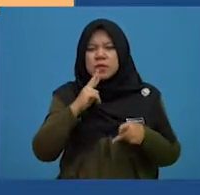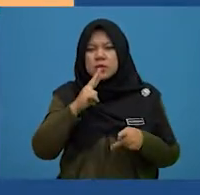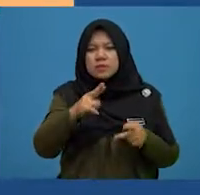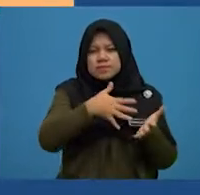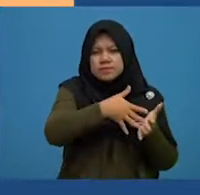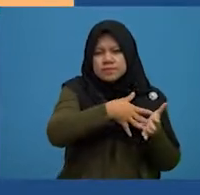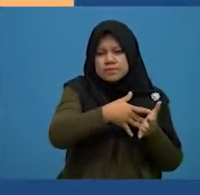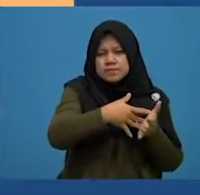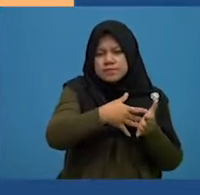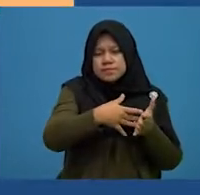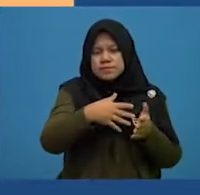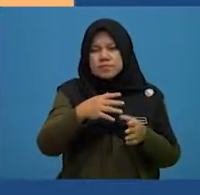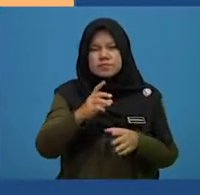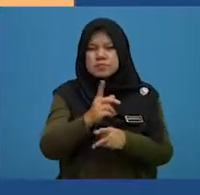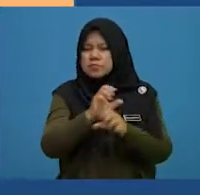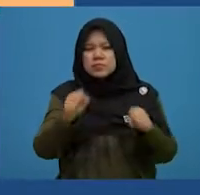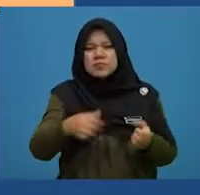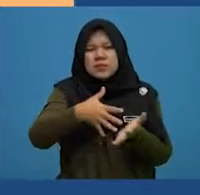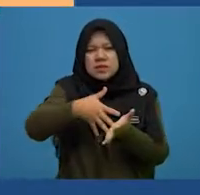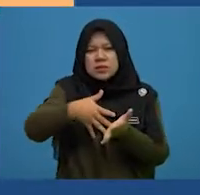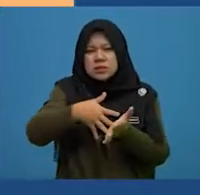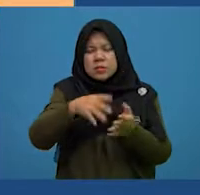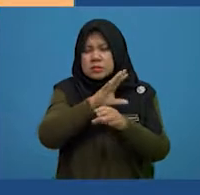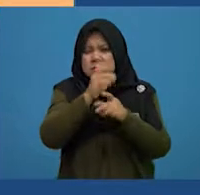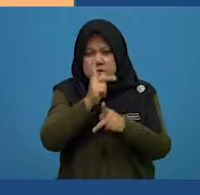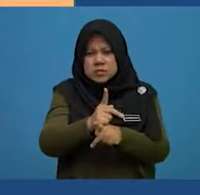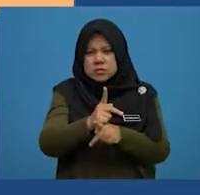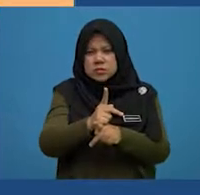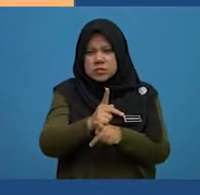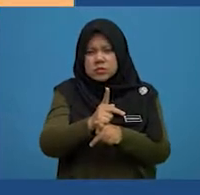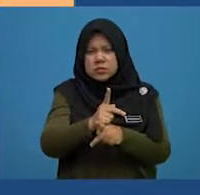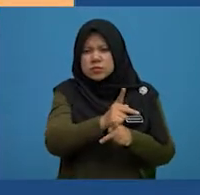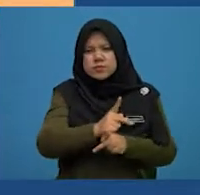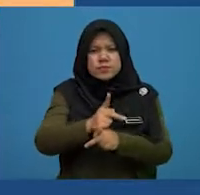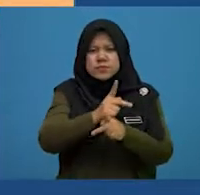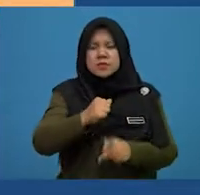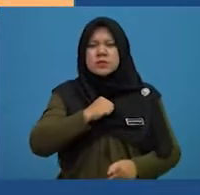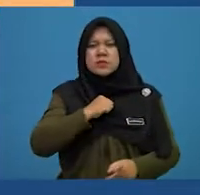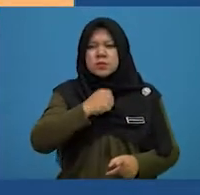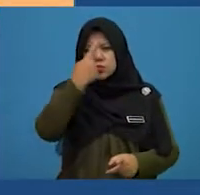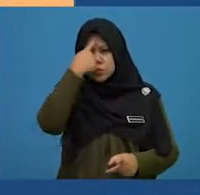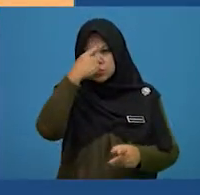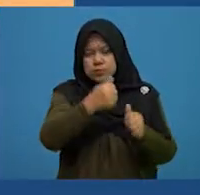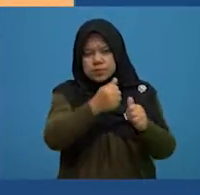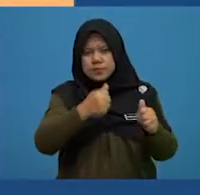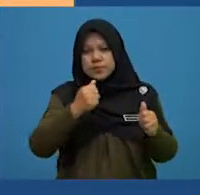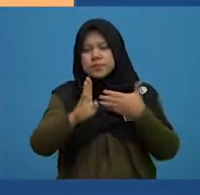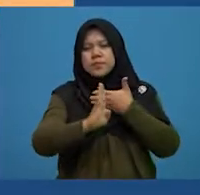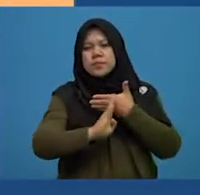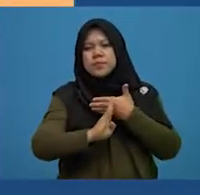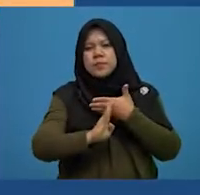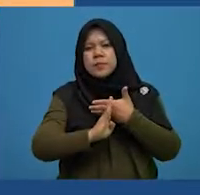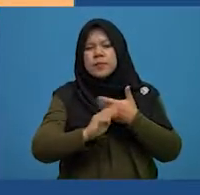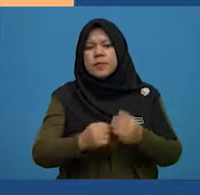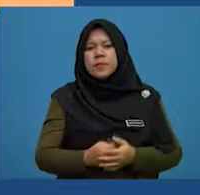defenceless, they tend to protect themselves to avoid harm. Here, the synonym